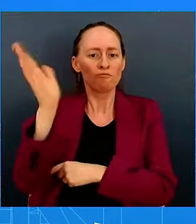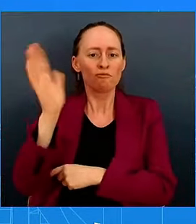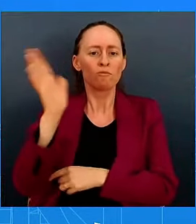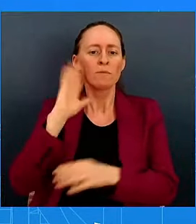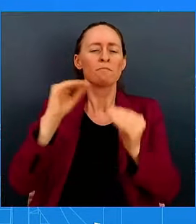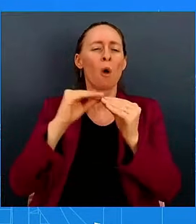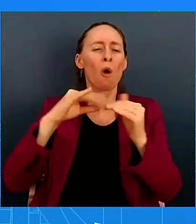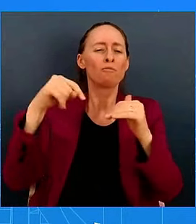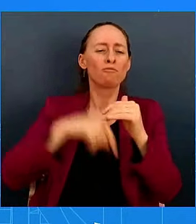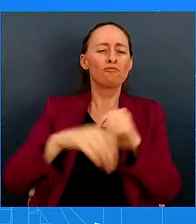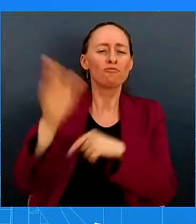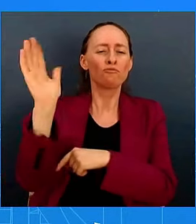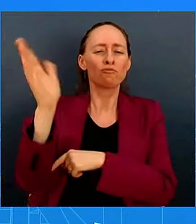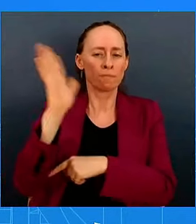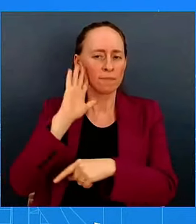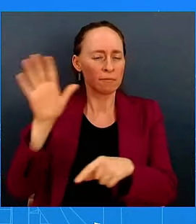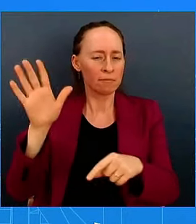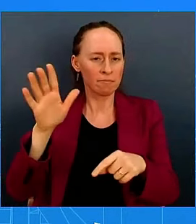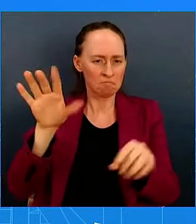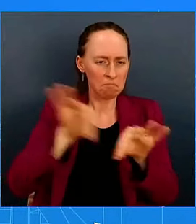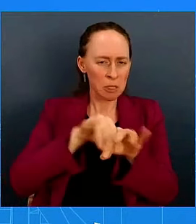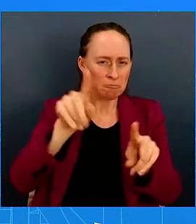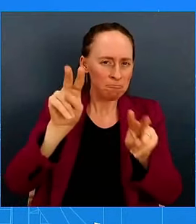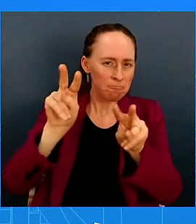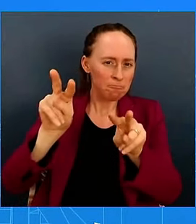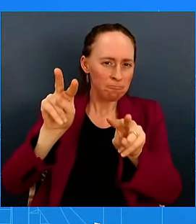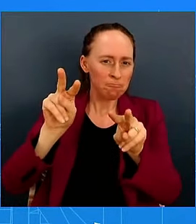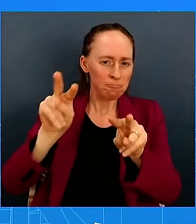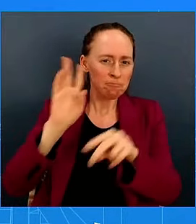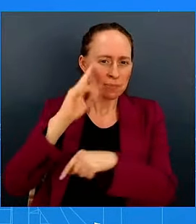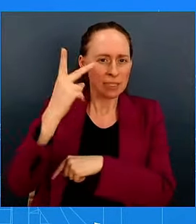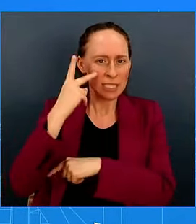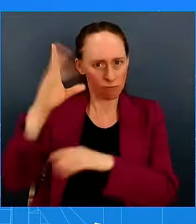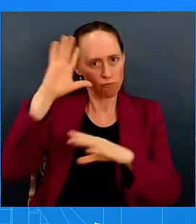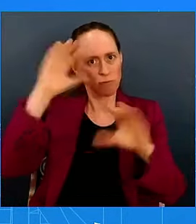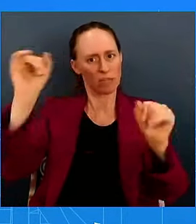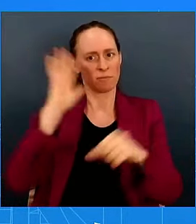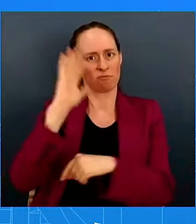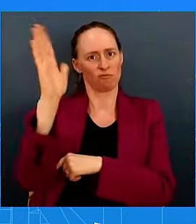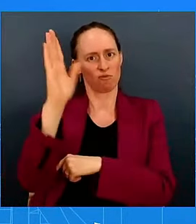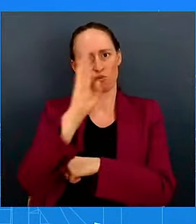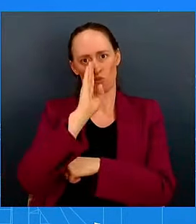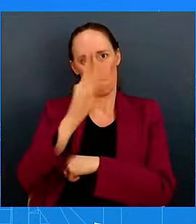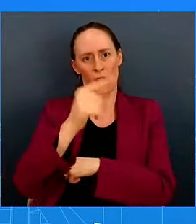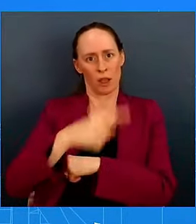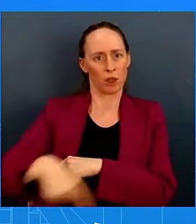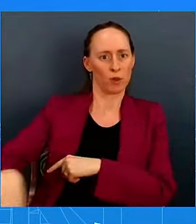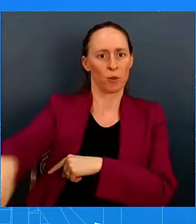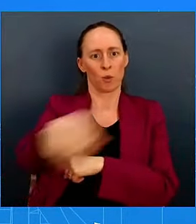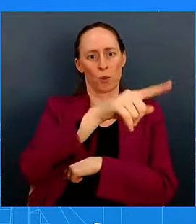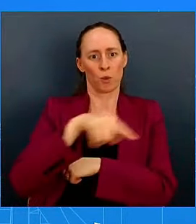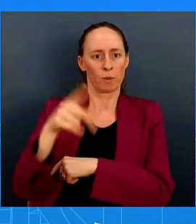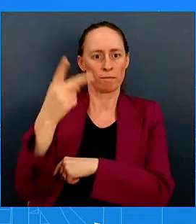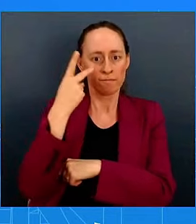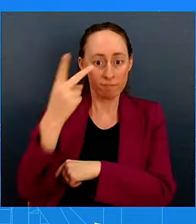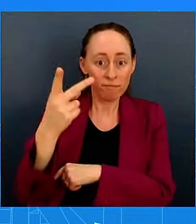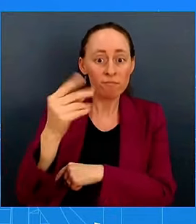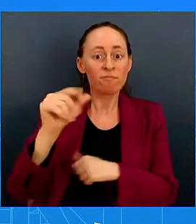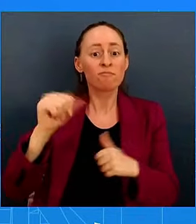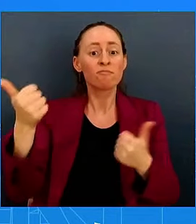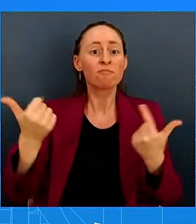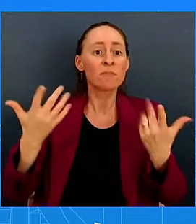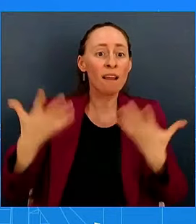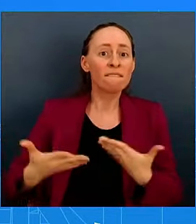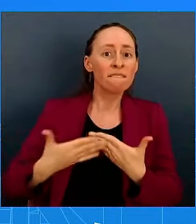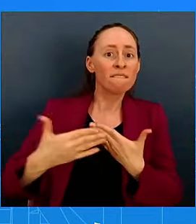that you'll hear directly from this President about what else he's doing and what else he wants to continue to